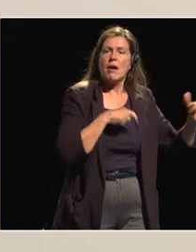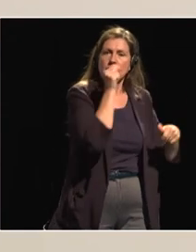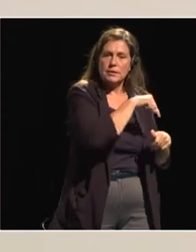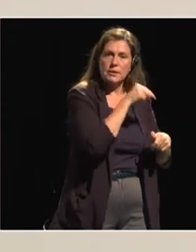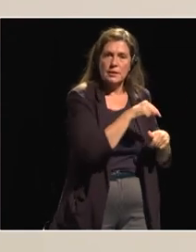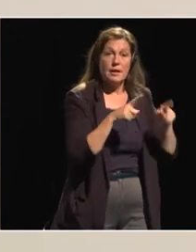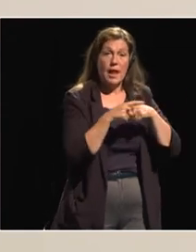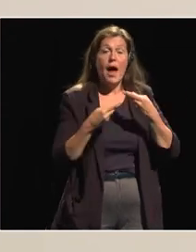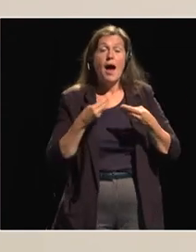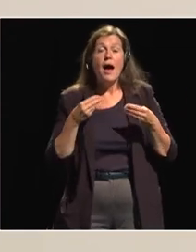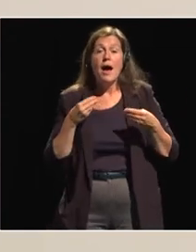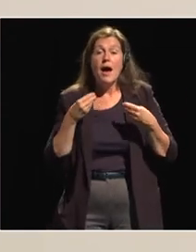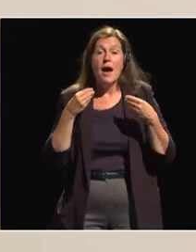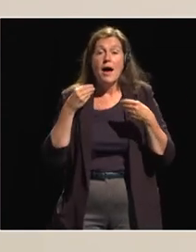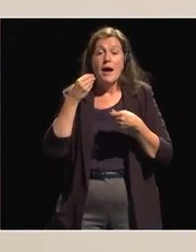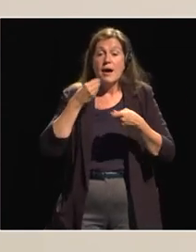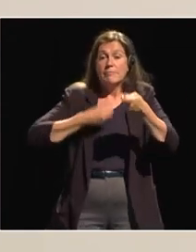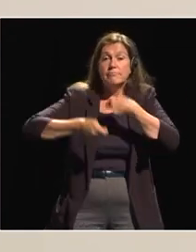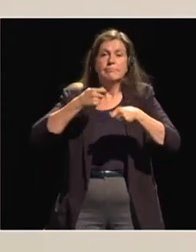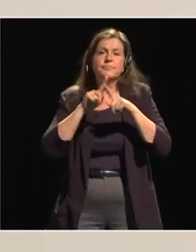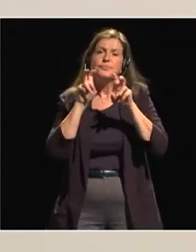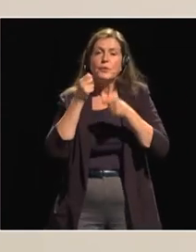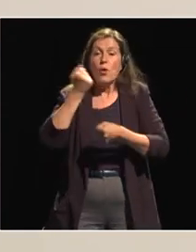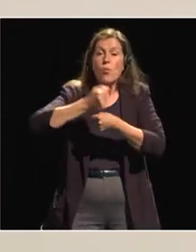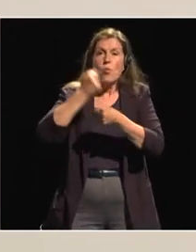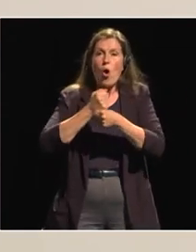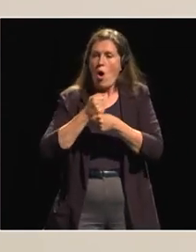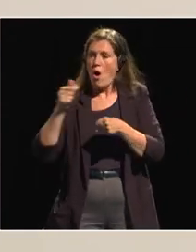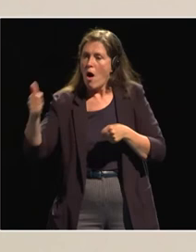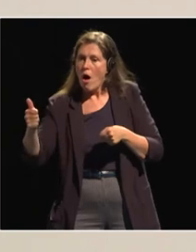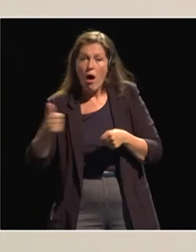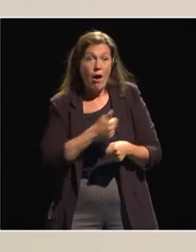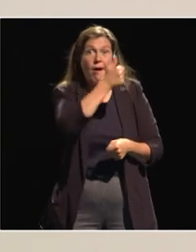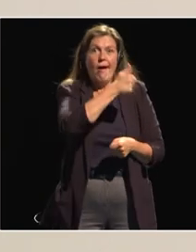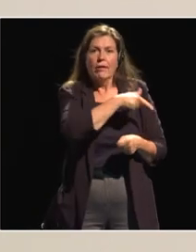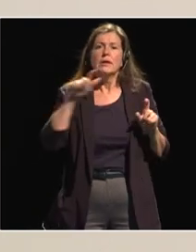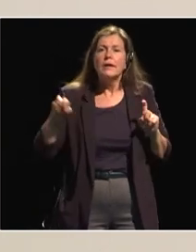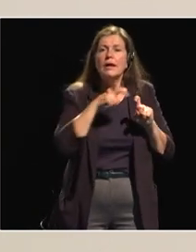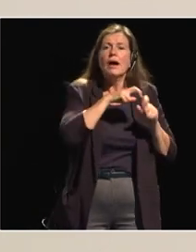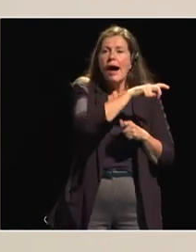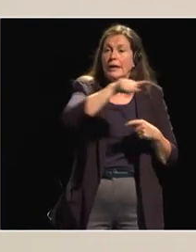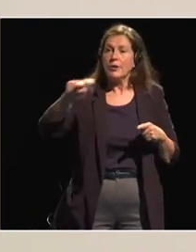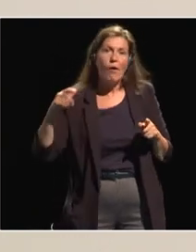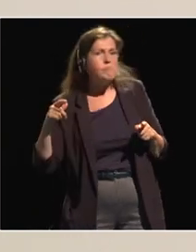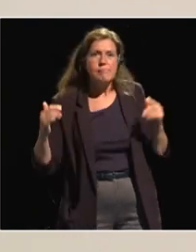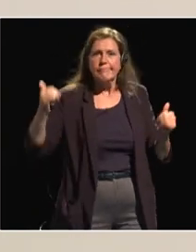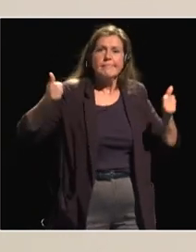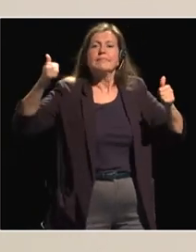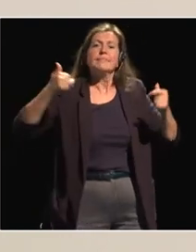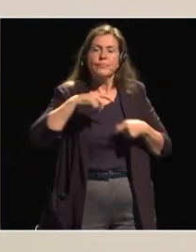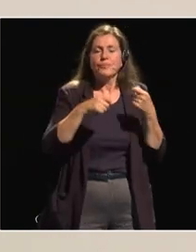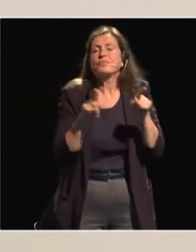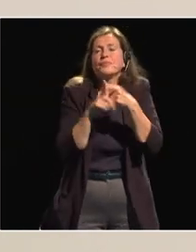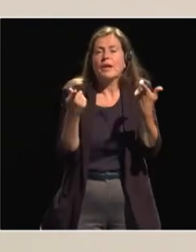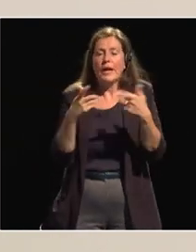labor market created and also one of the useful uh practices that like shoemaking